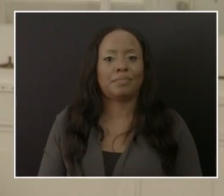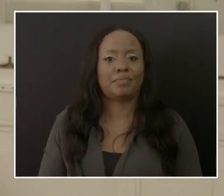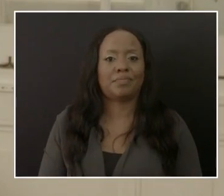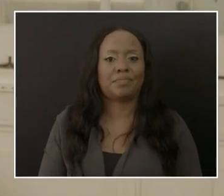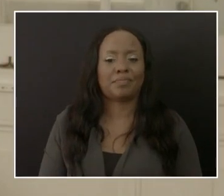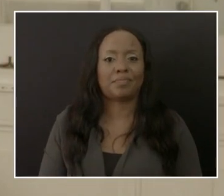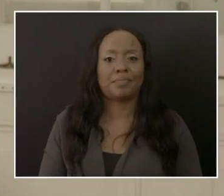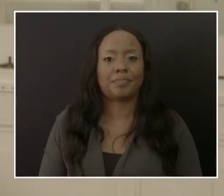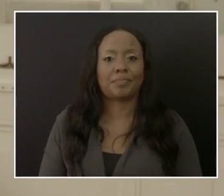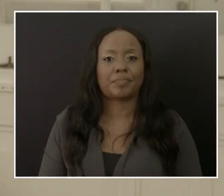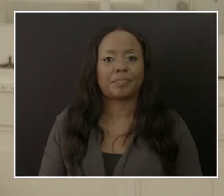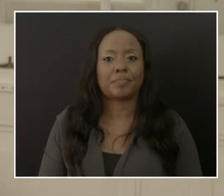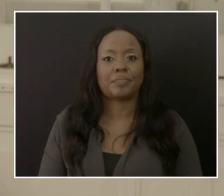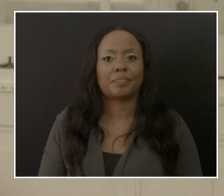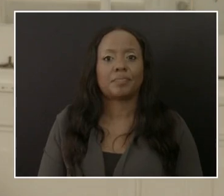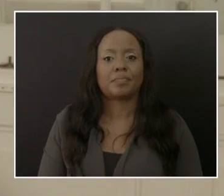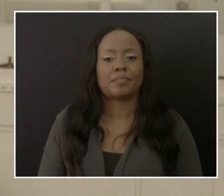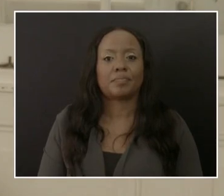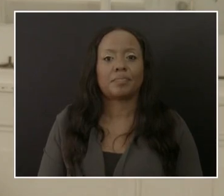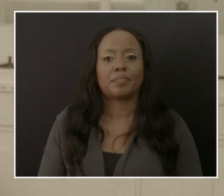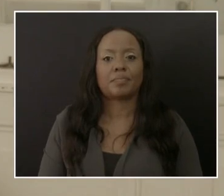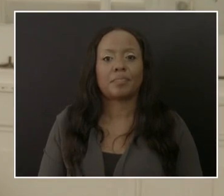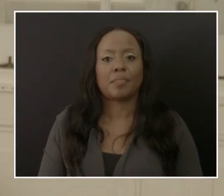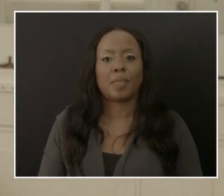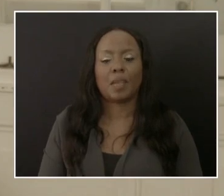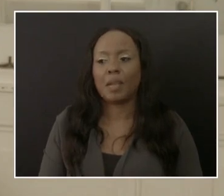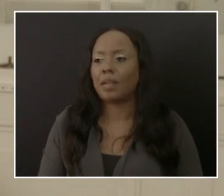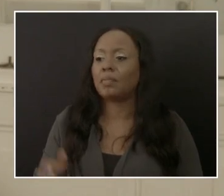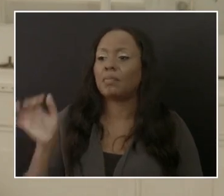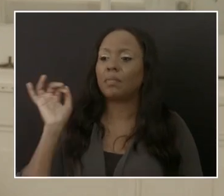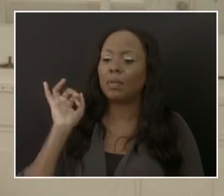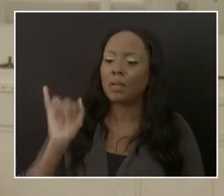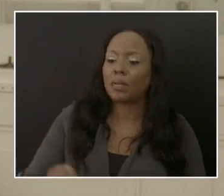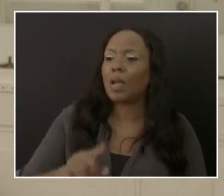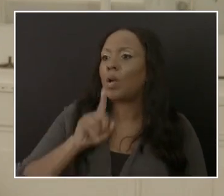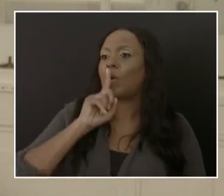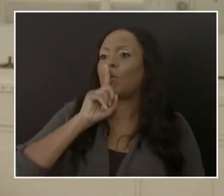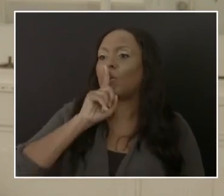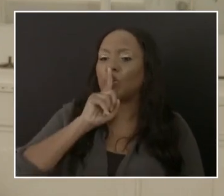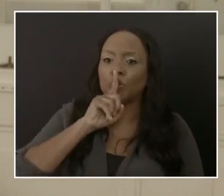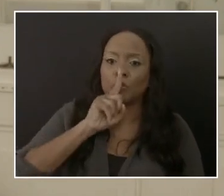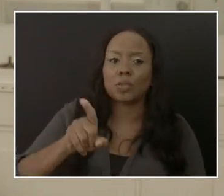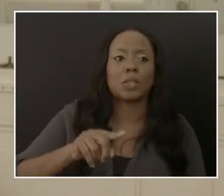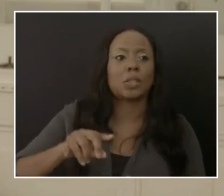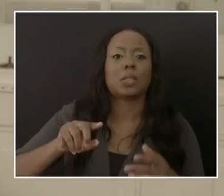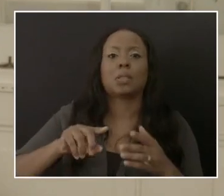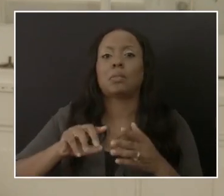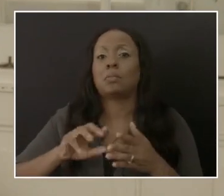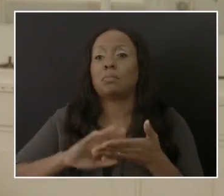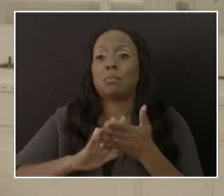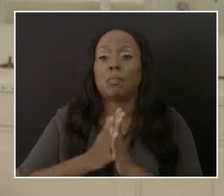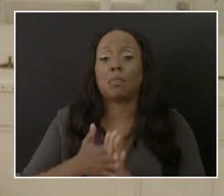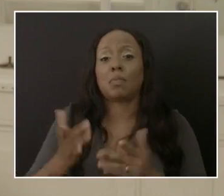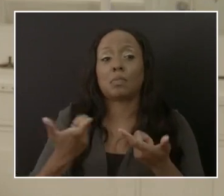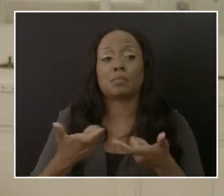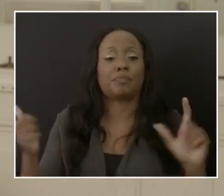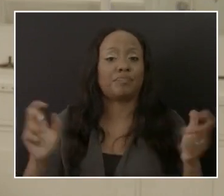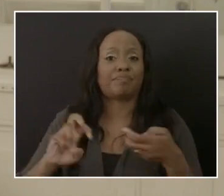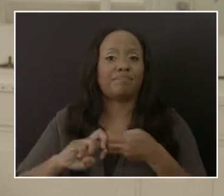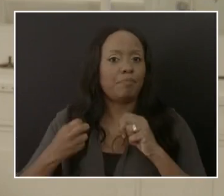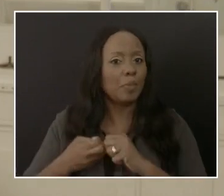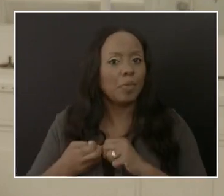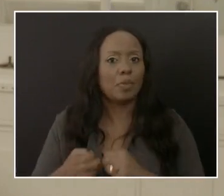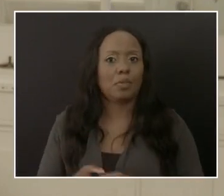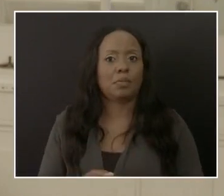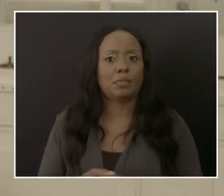which caused extreme concern. And why? It it is, it, it, it redounds to